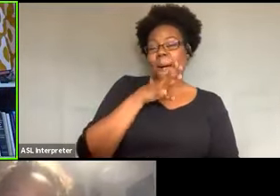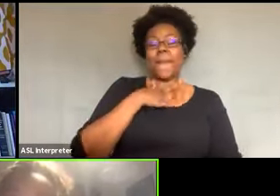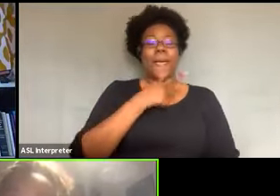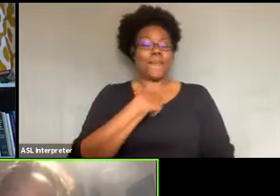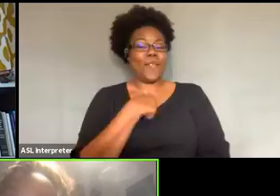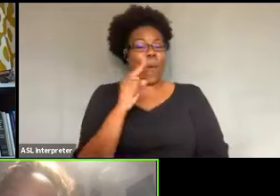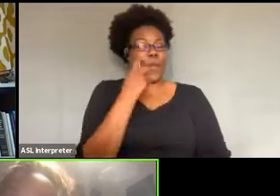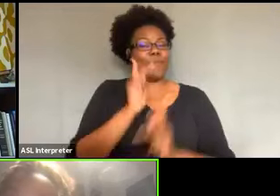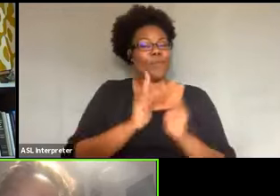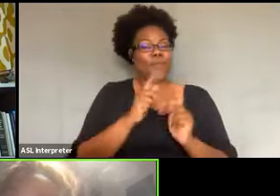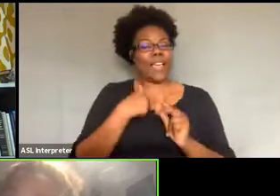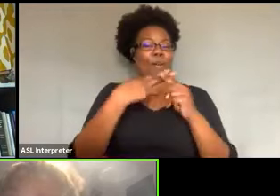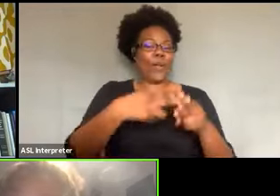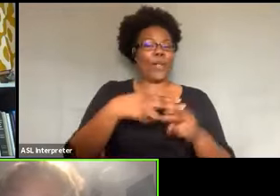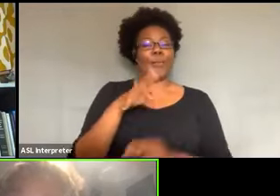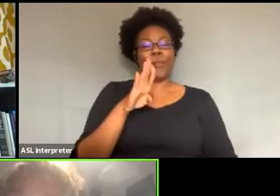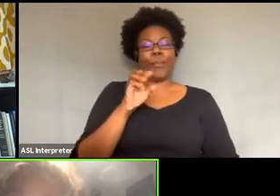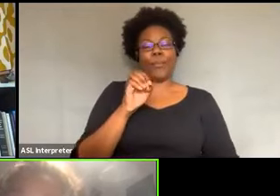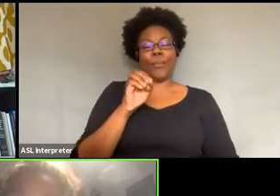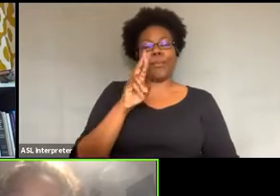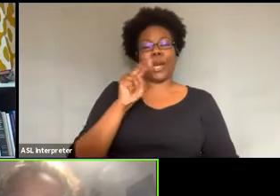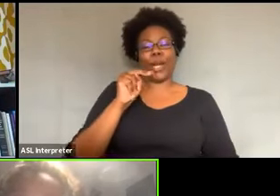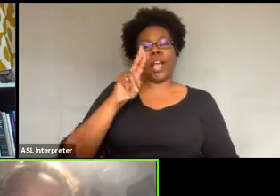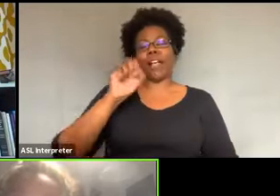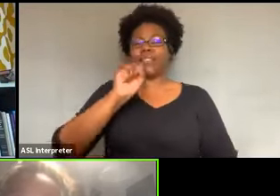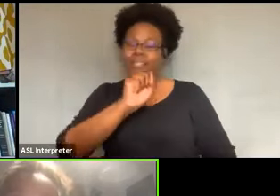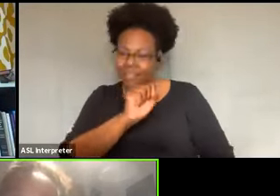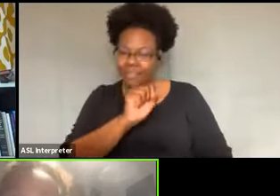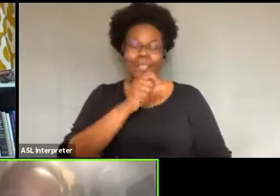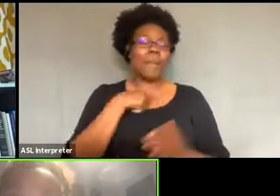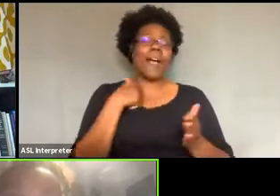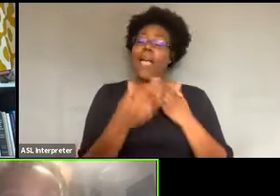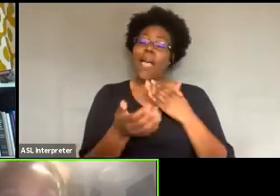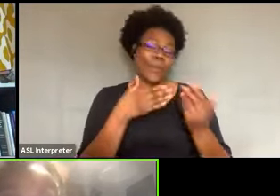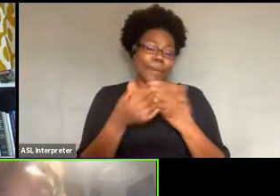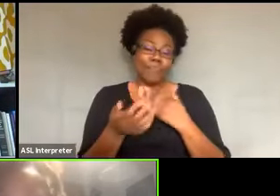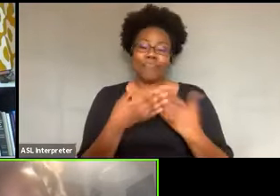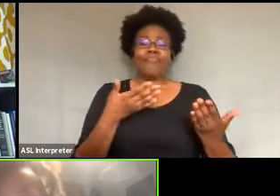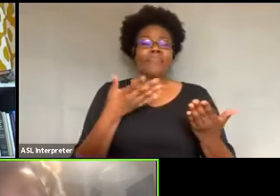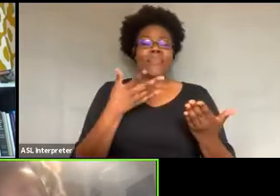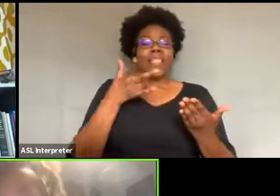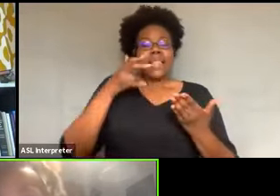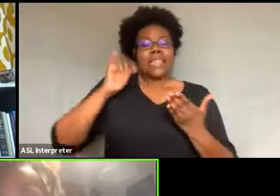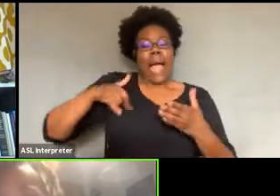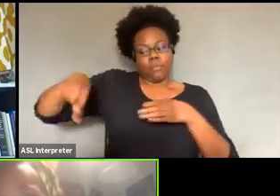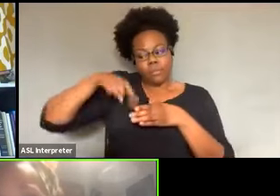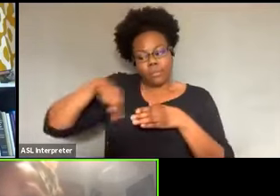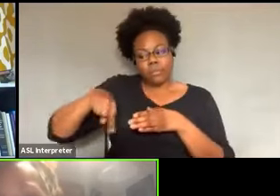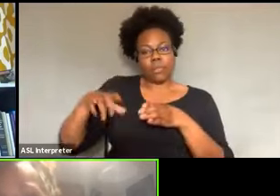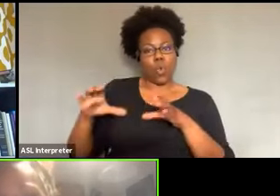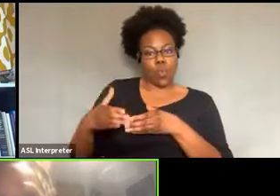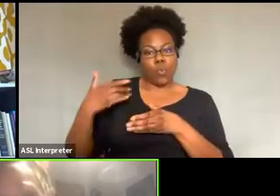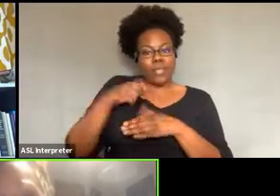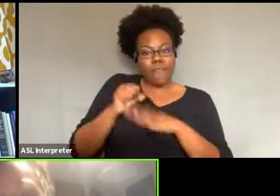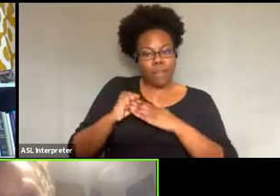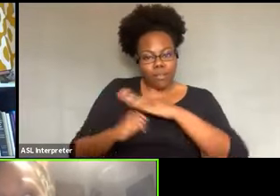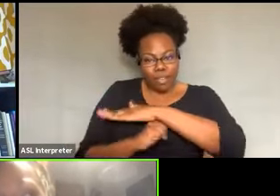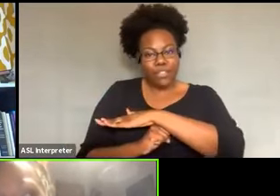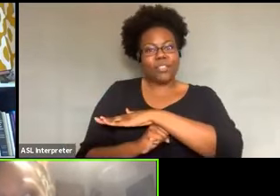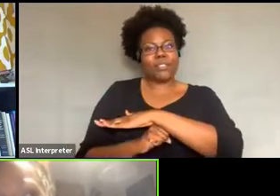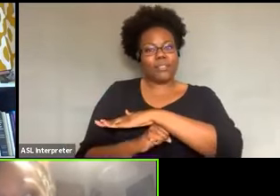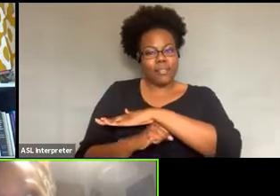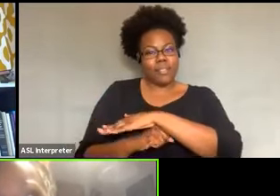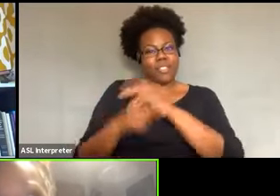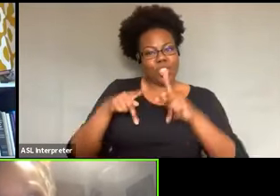But again, this was our foundation here. so for me, that was really healing. I was coming out of the sixties here, uh,